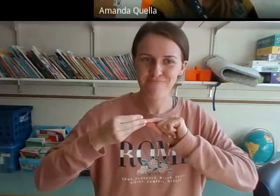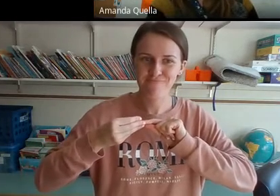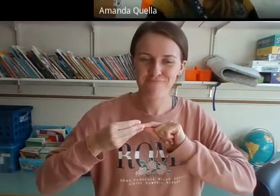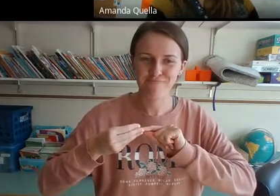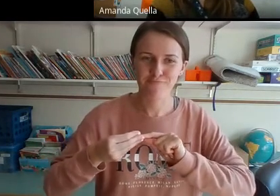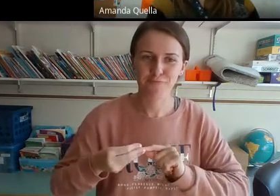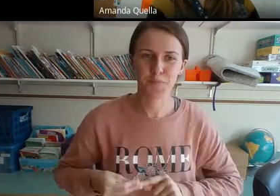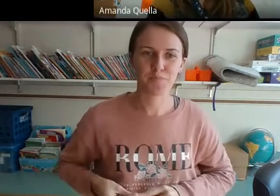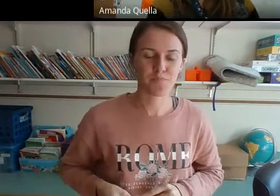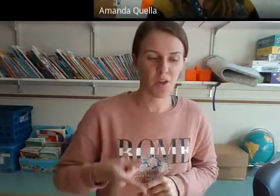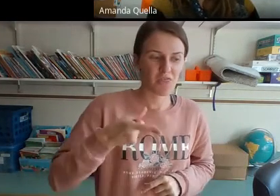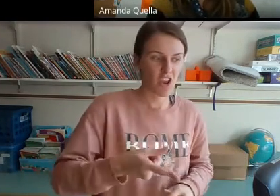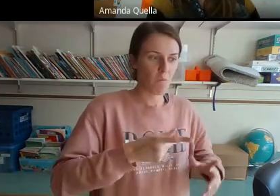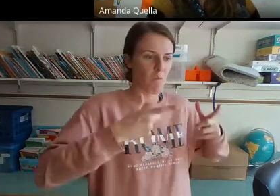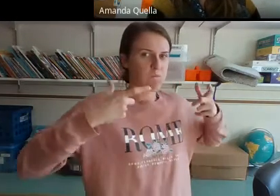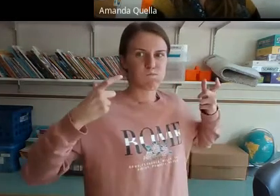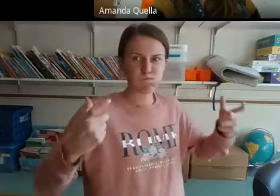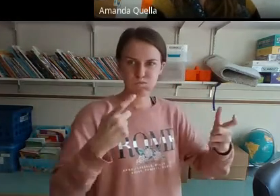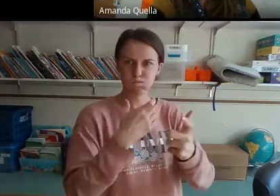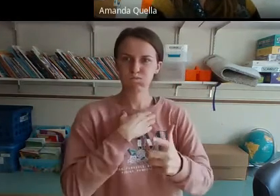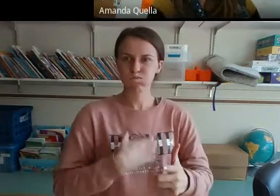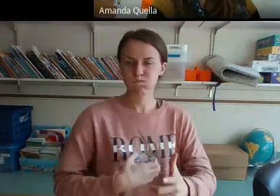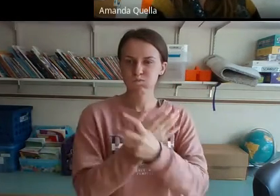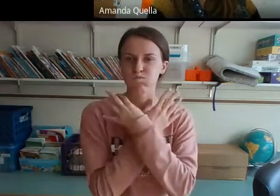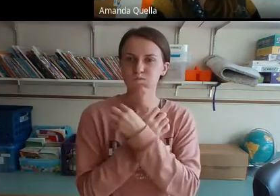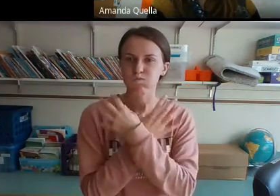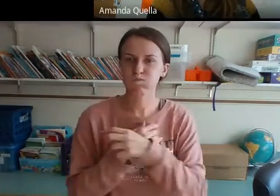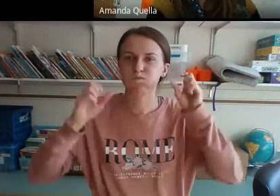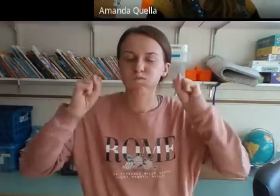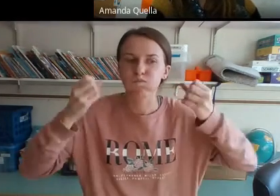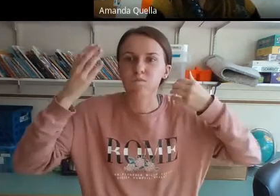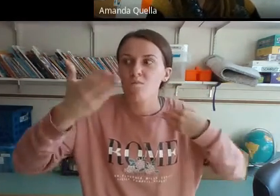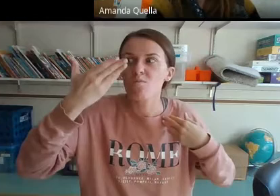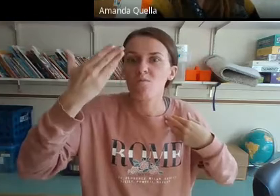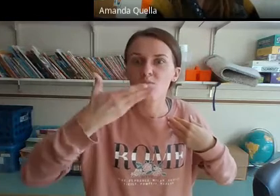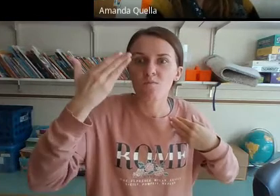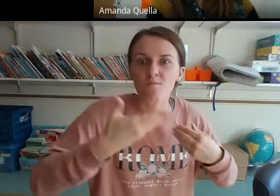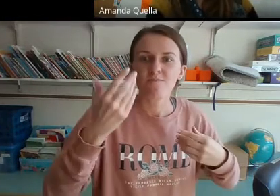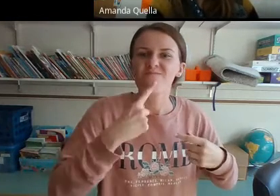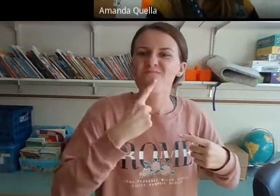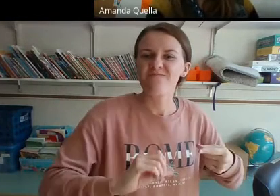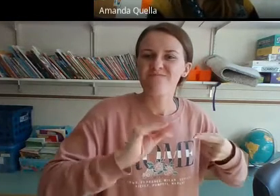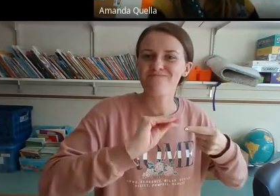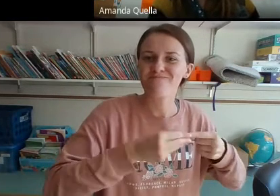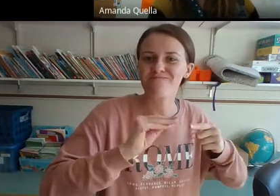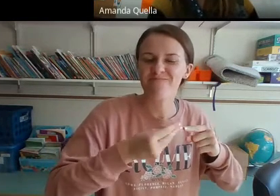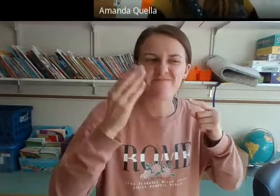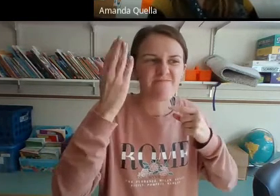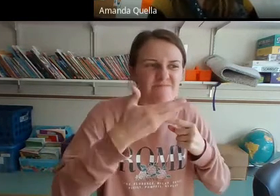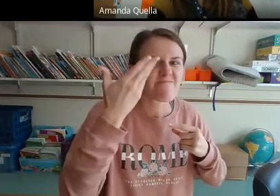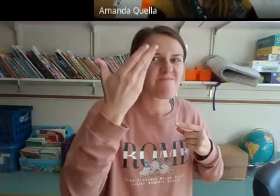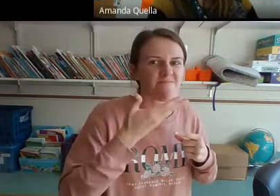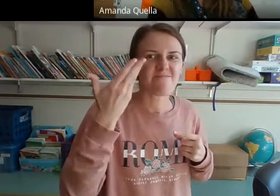Uh-oh. The Big Hungry Bear can smell a red ripe strawberry a mile away.